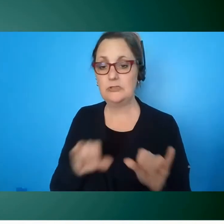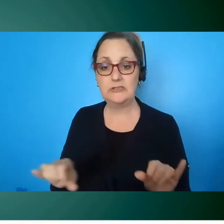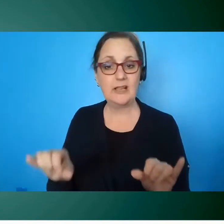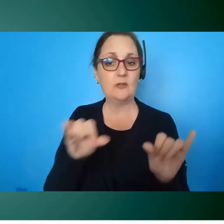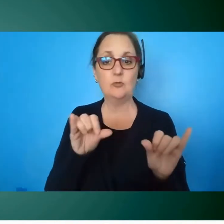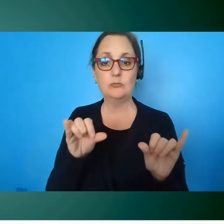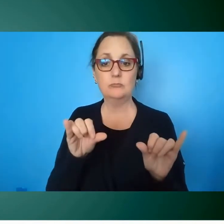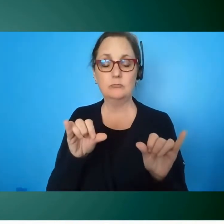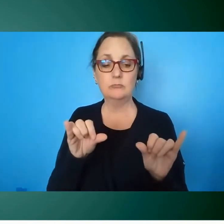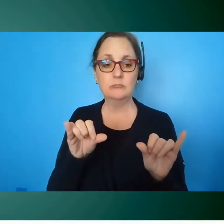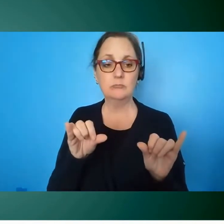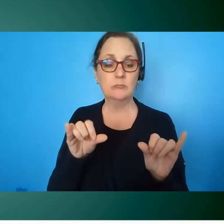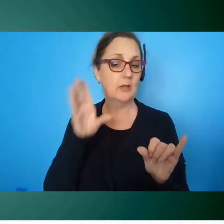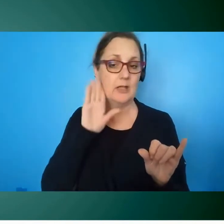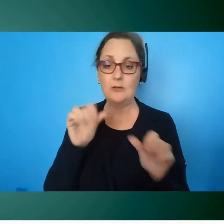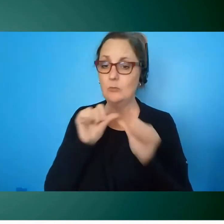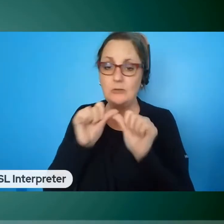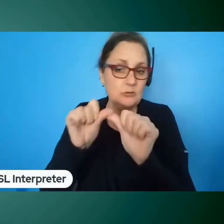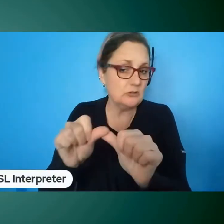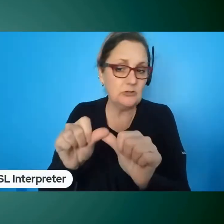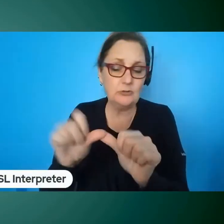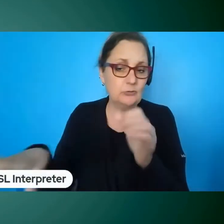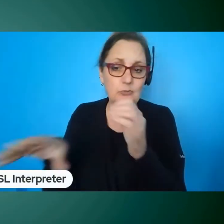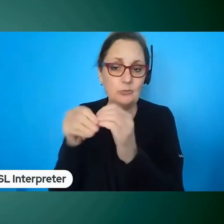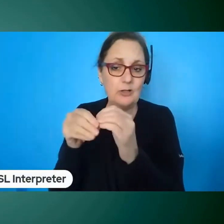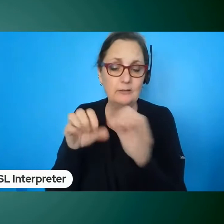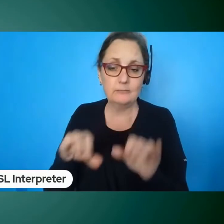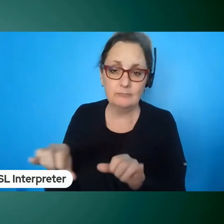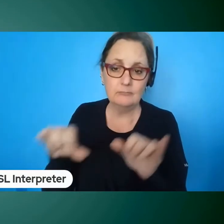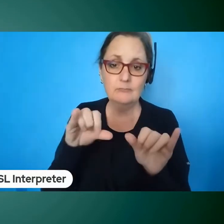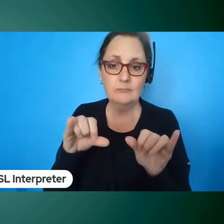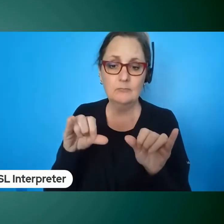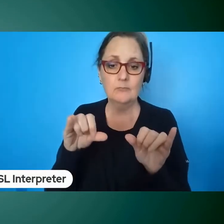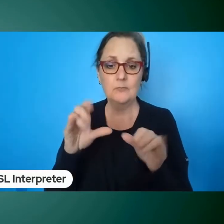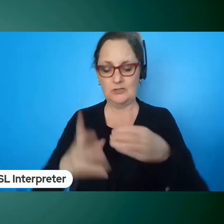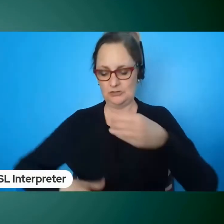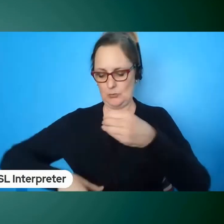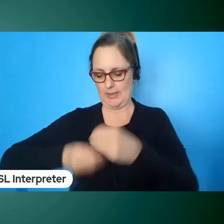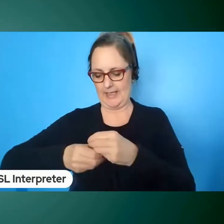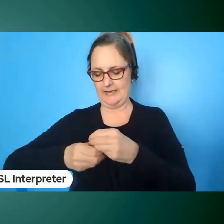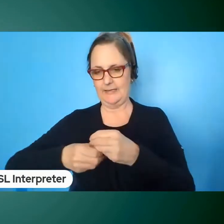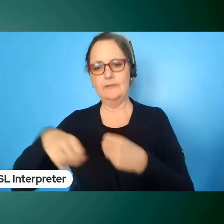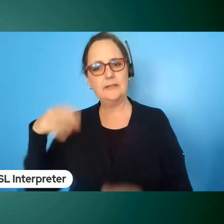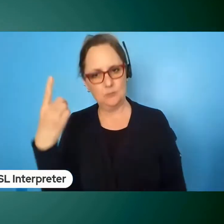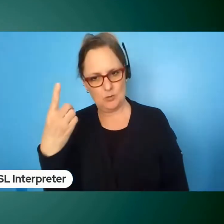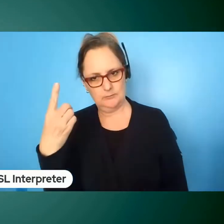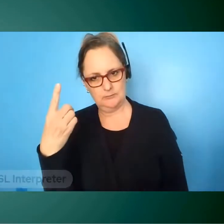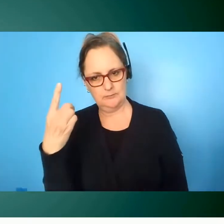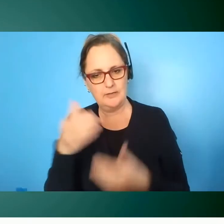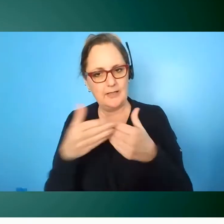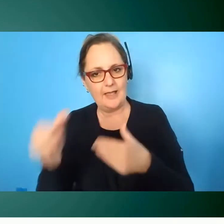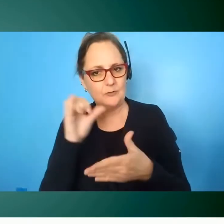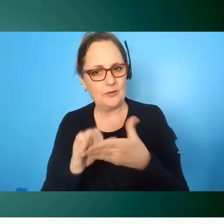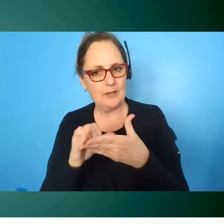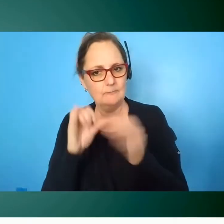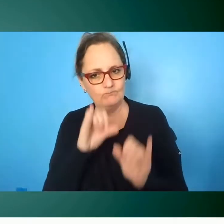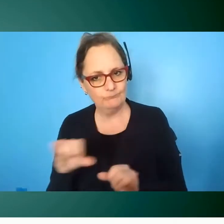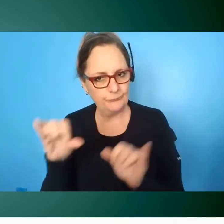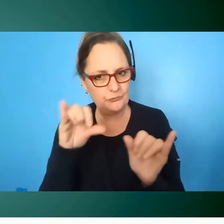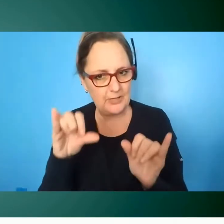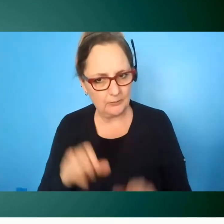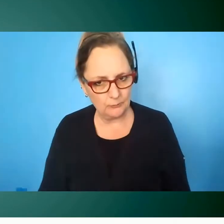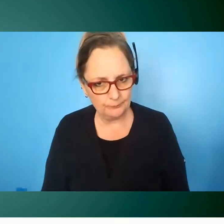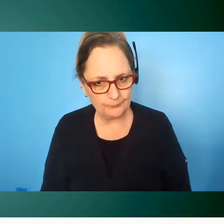and that is what we will continue with so think about this additive one time but one time only number two